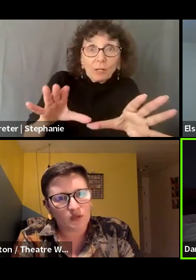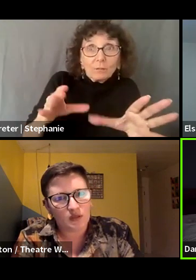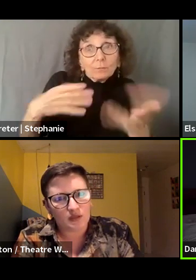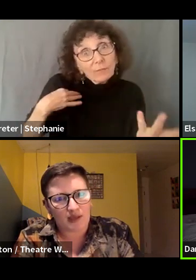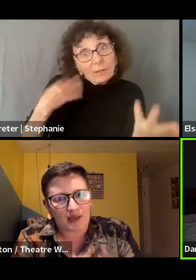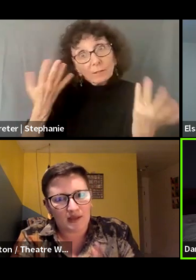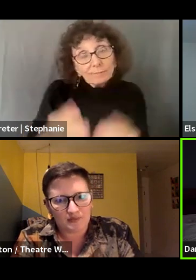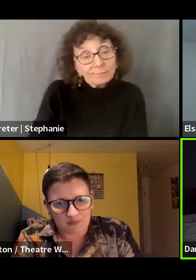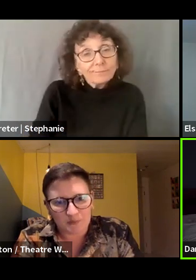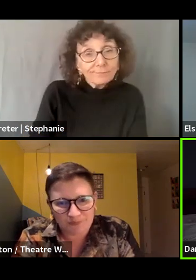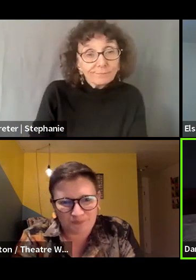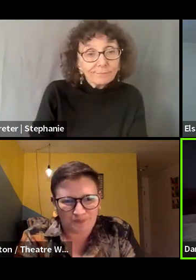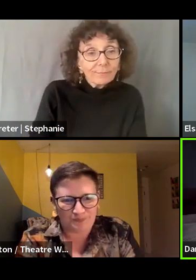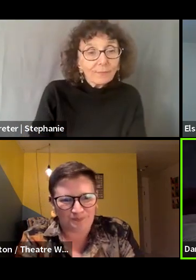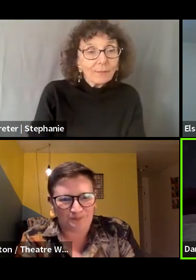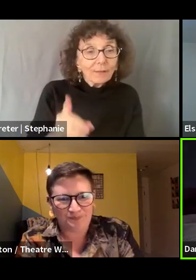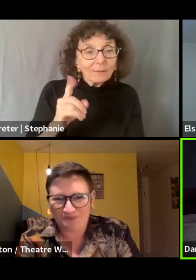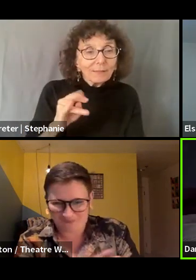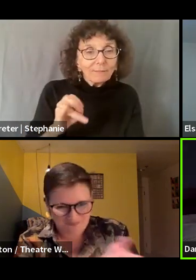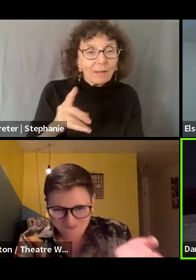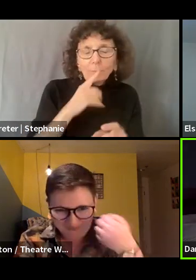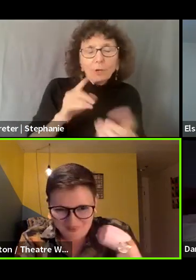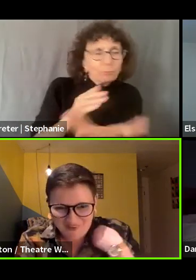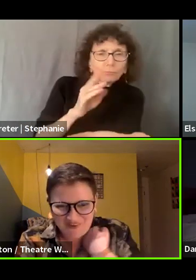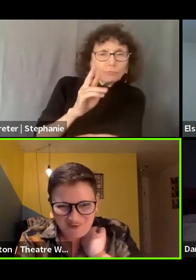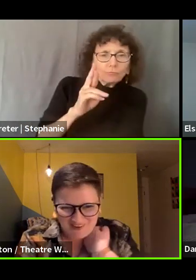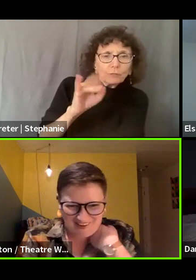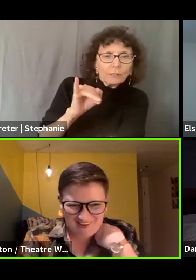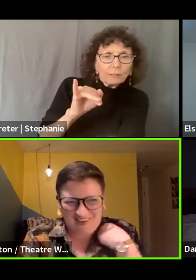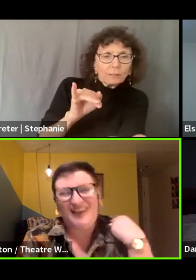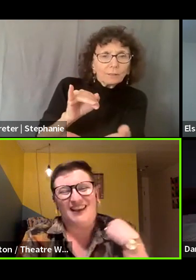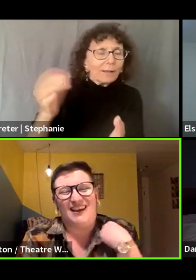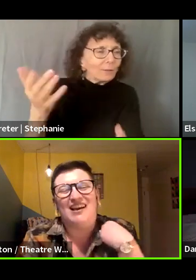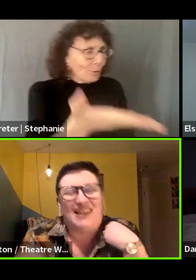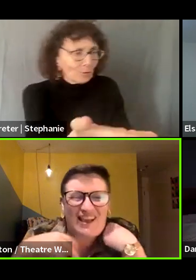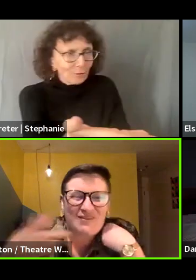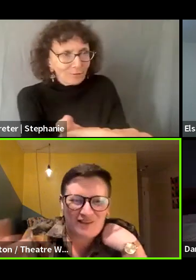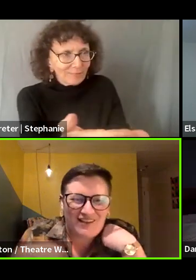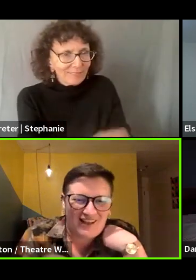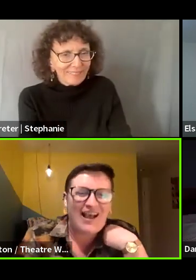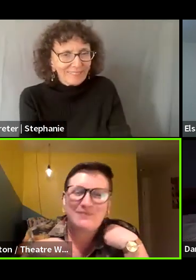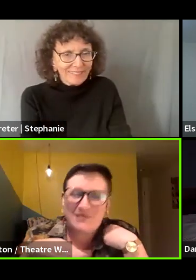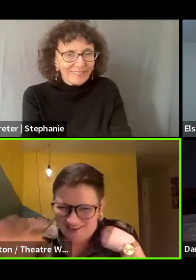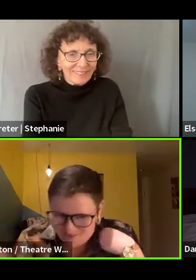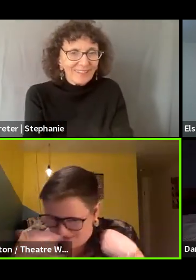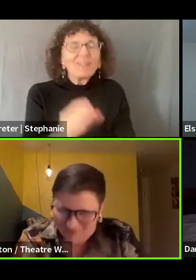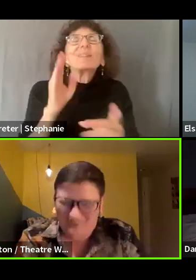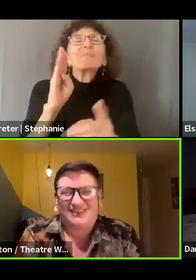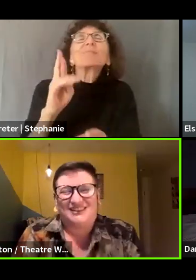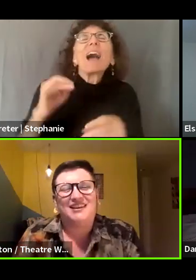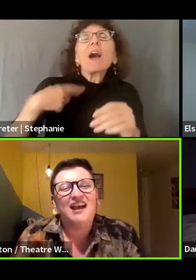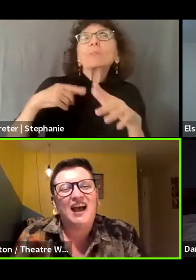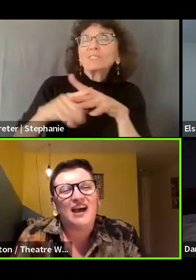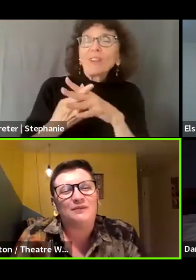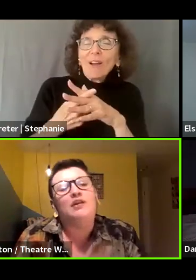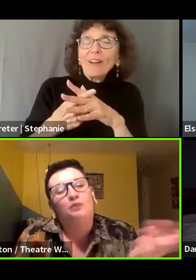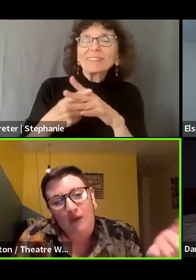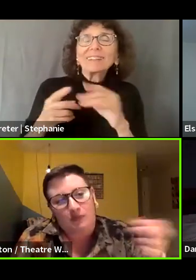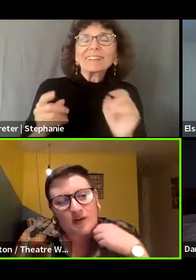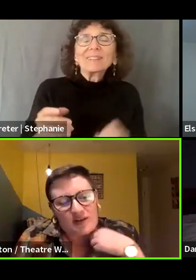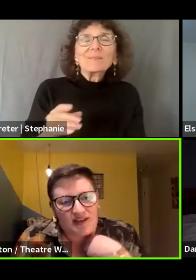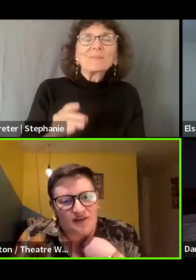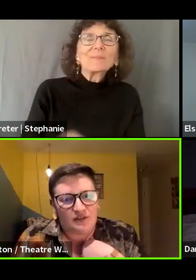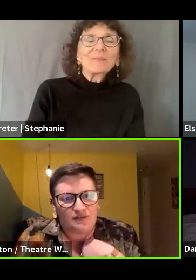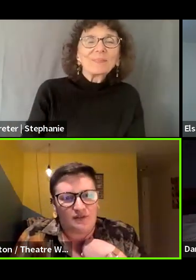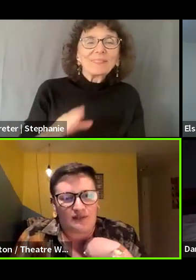I mean, it's part of to me, oh, sorry, I'm breathing. You go ahead. No, you go ahead. Oh, I'll begin and pass it over to you. Well,